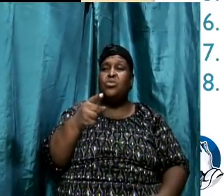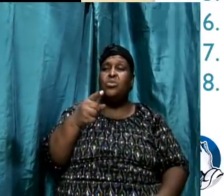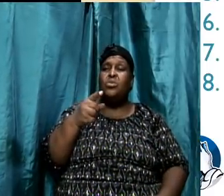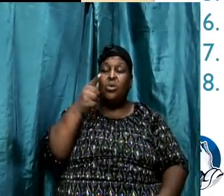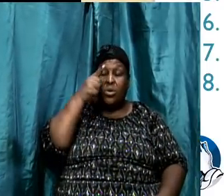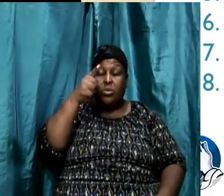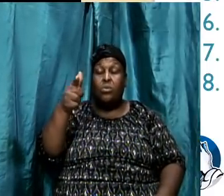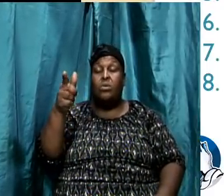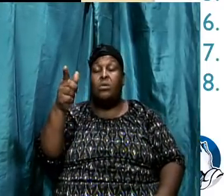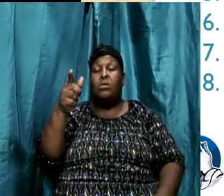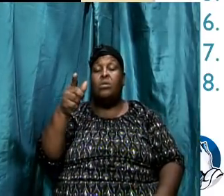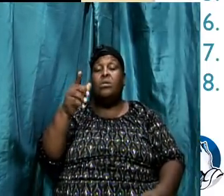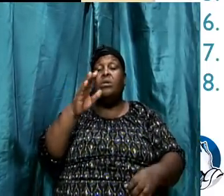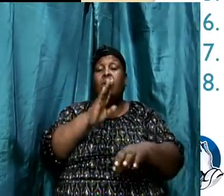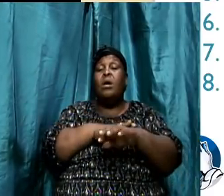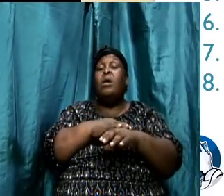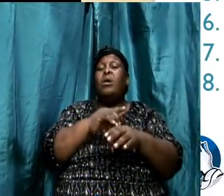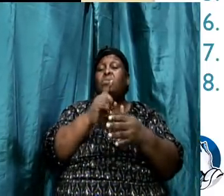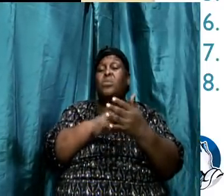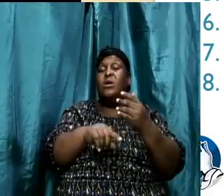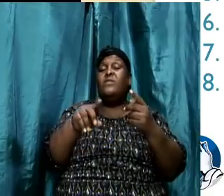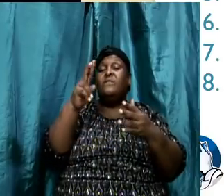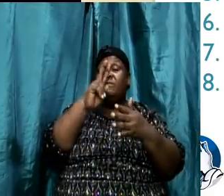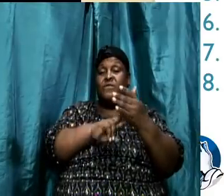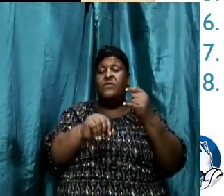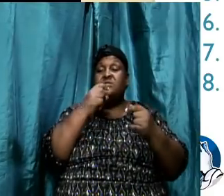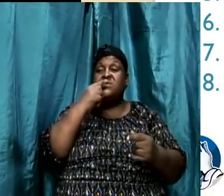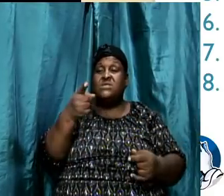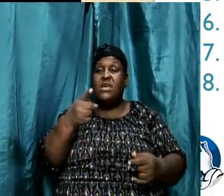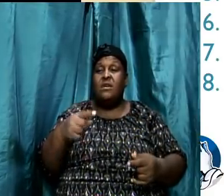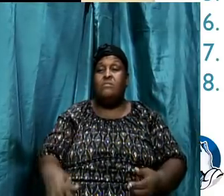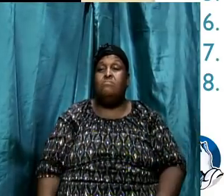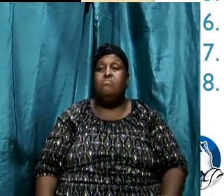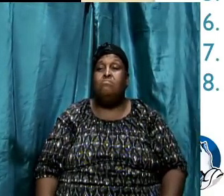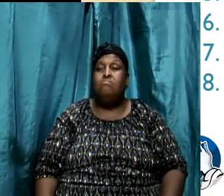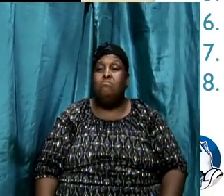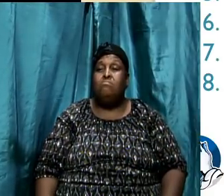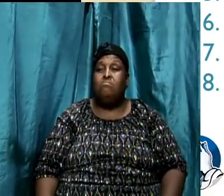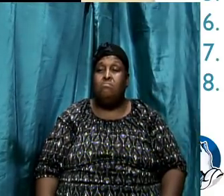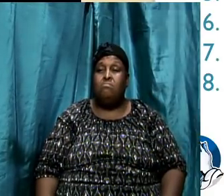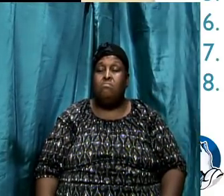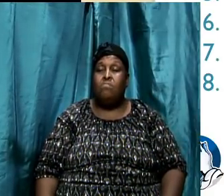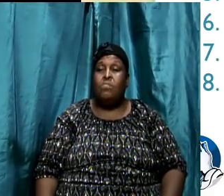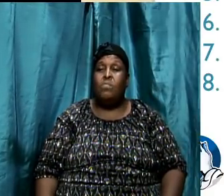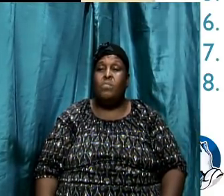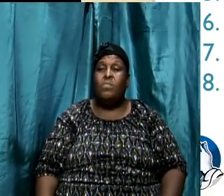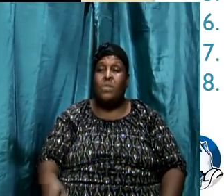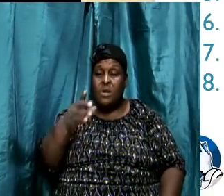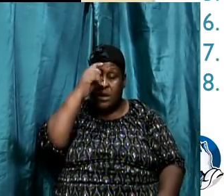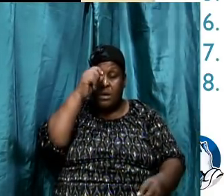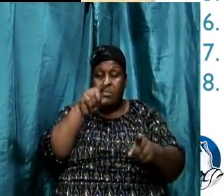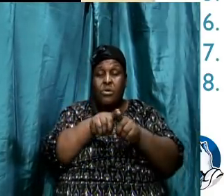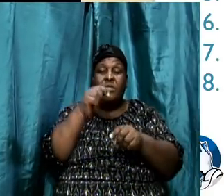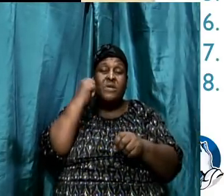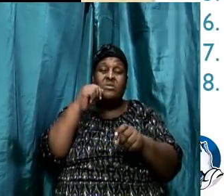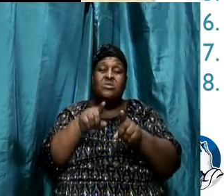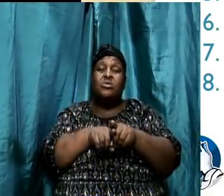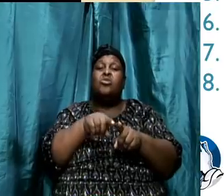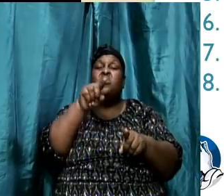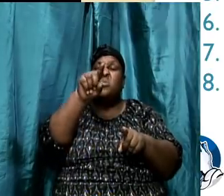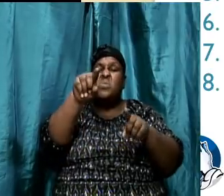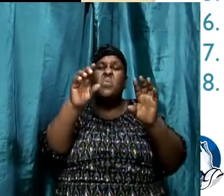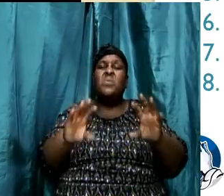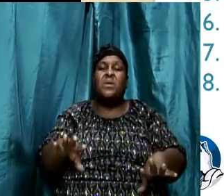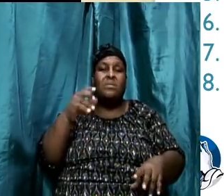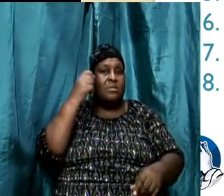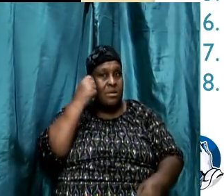says. In closing, as I said, brothers and sisters, you can understand the